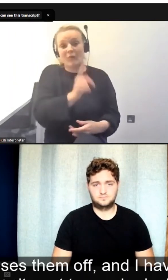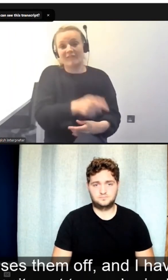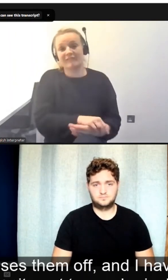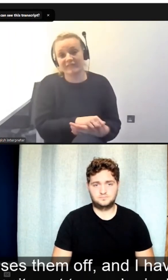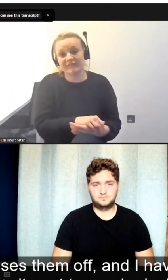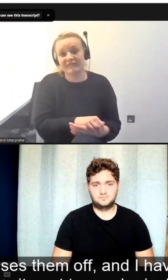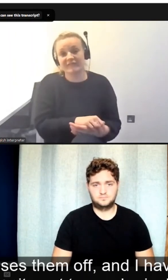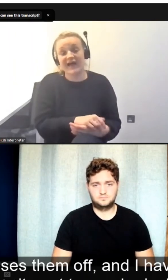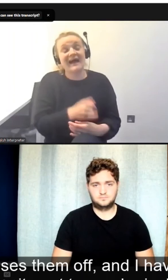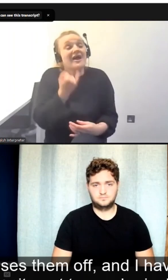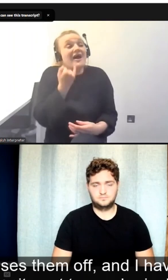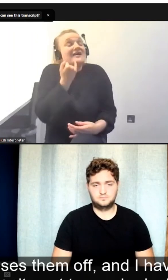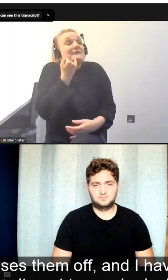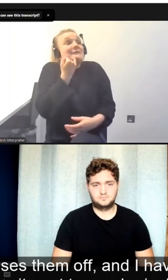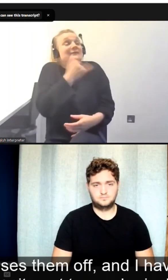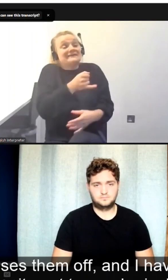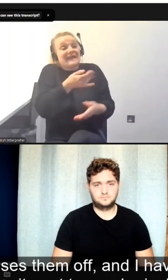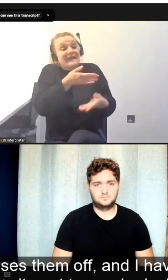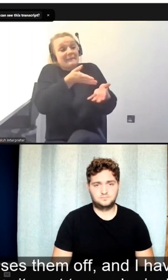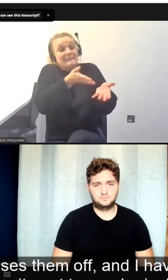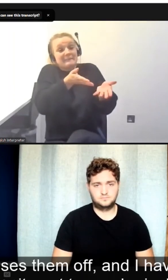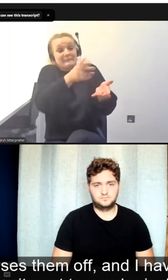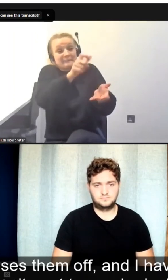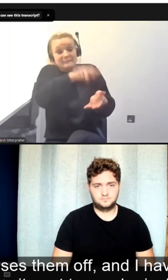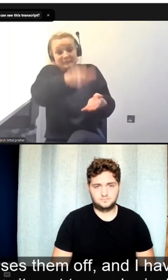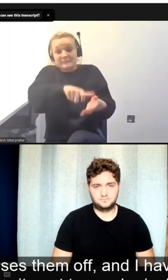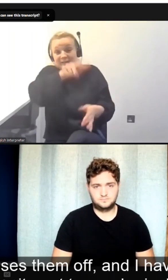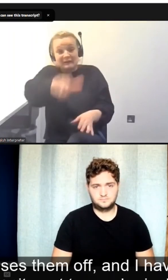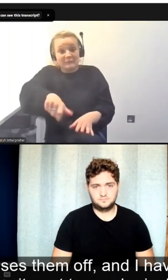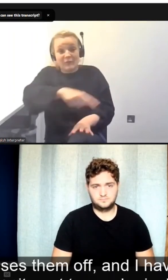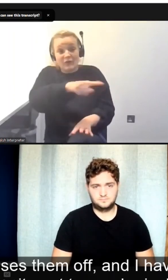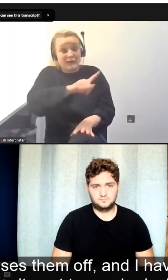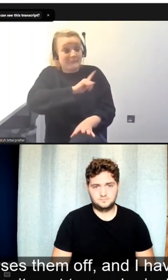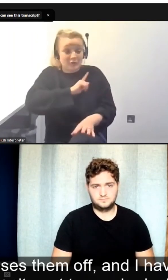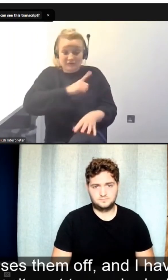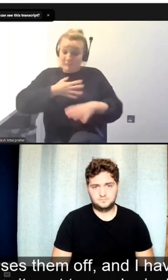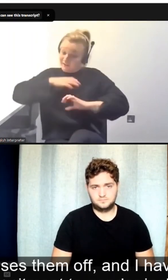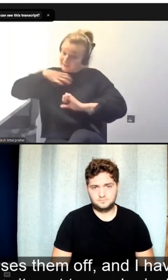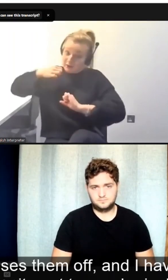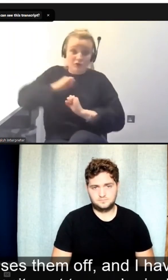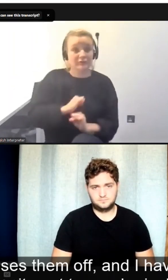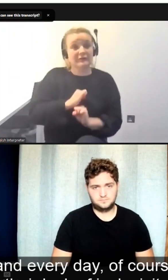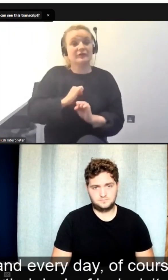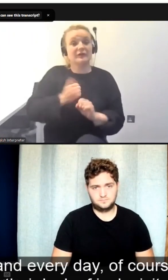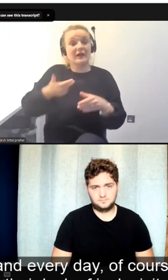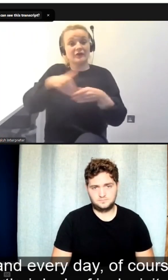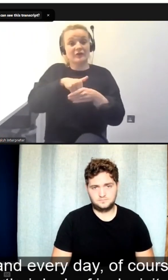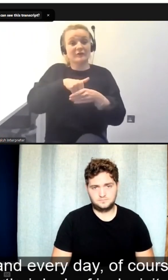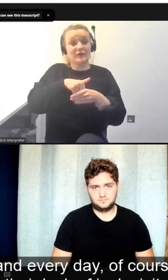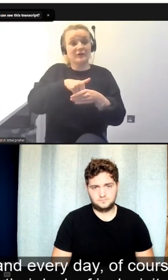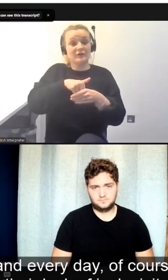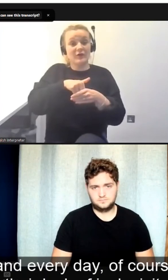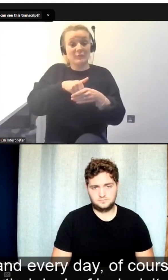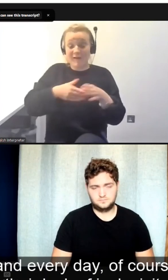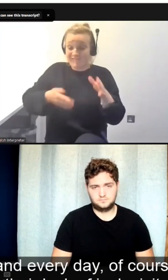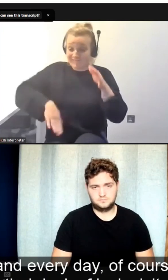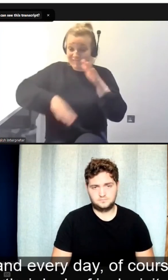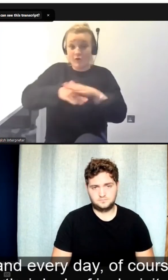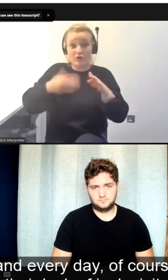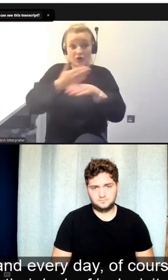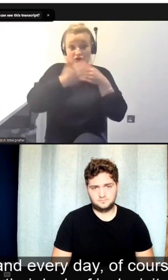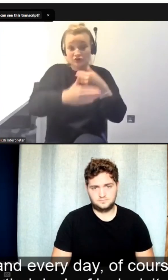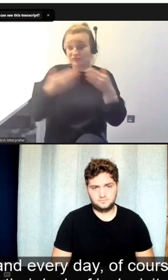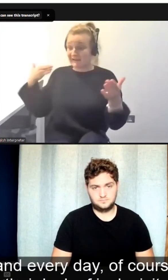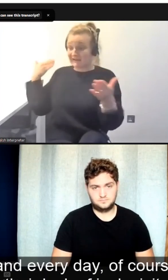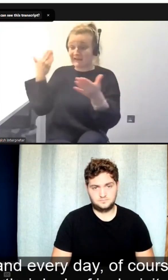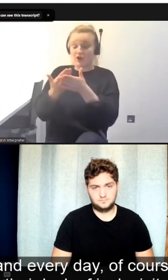I have been pissing people off, because of my commitment to gender inclusivity, all my career, that not all